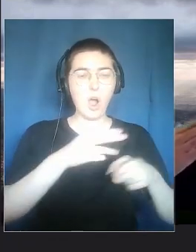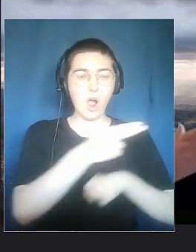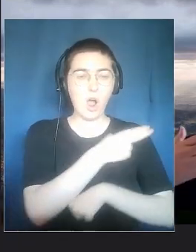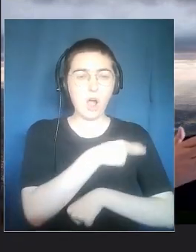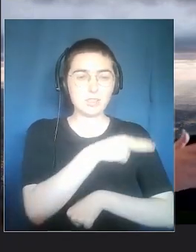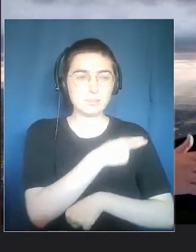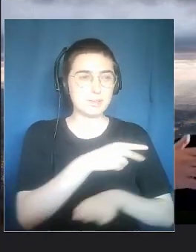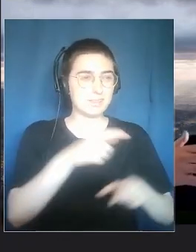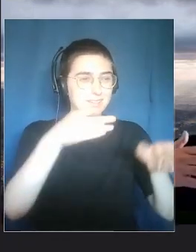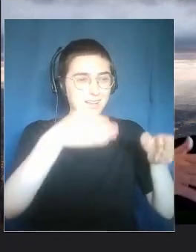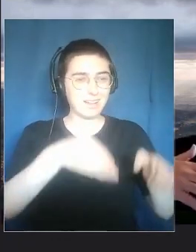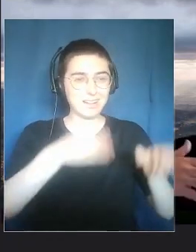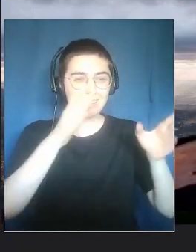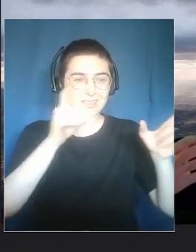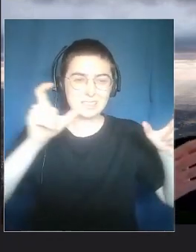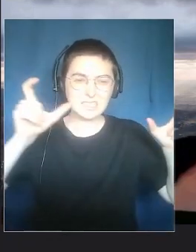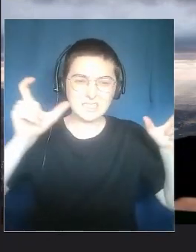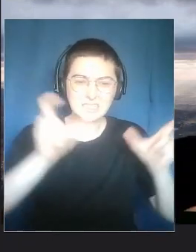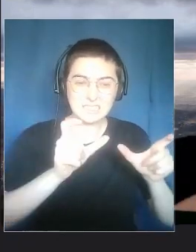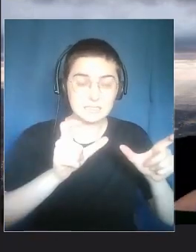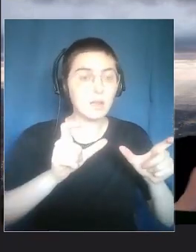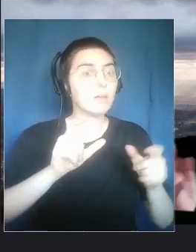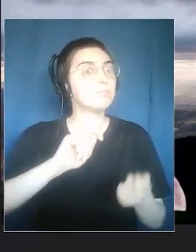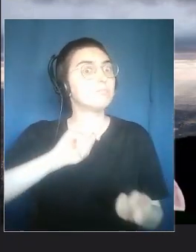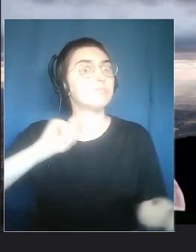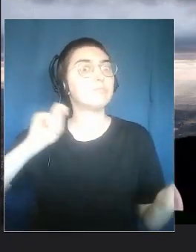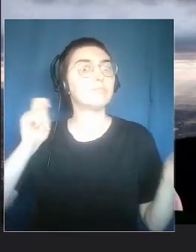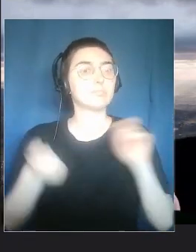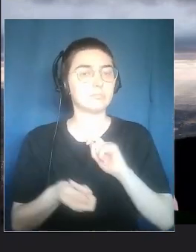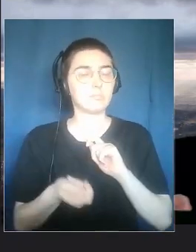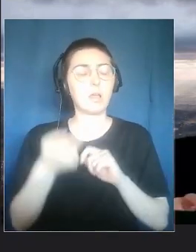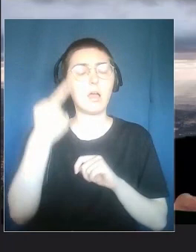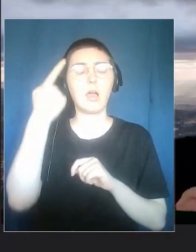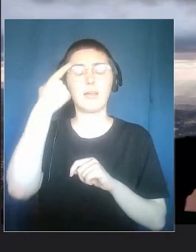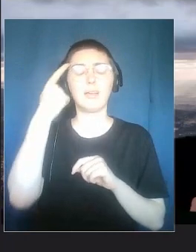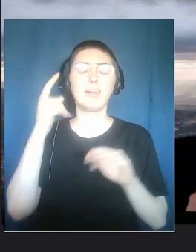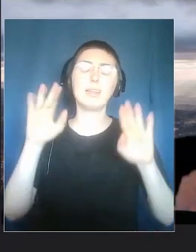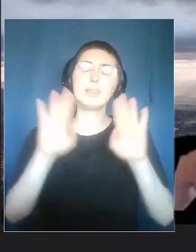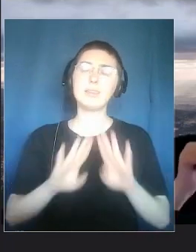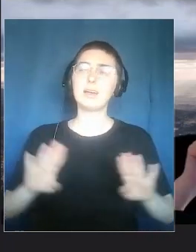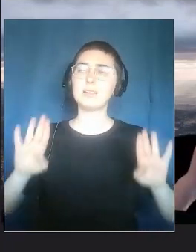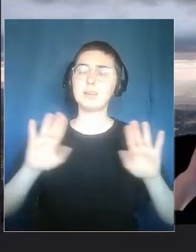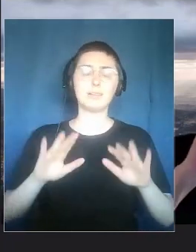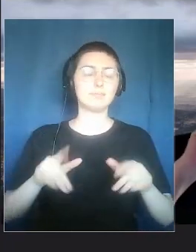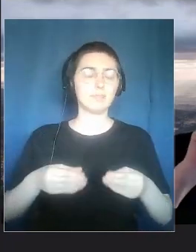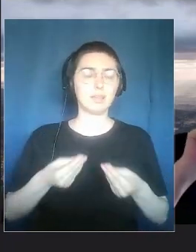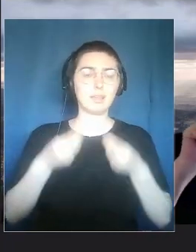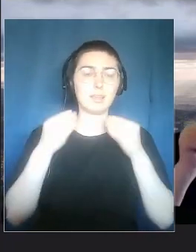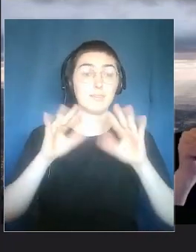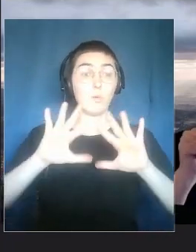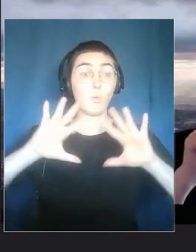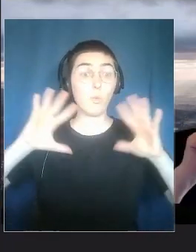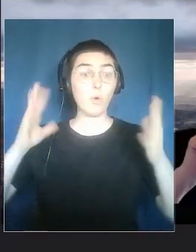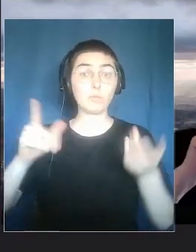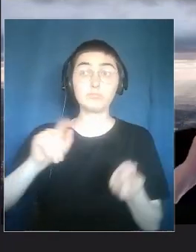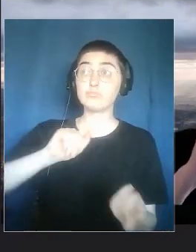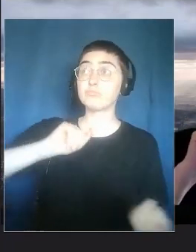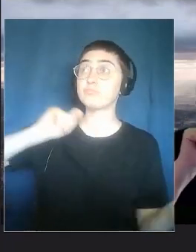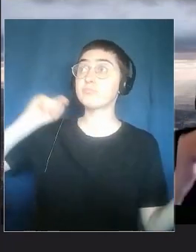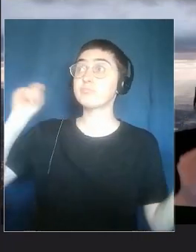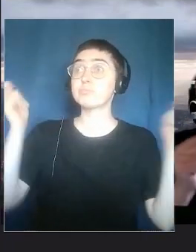And they overcome the already existing model of,